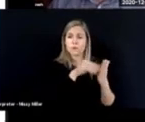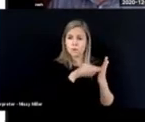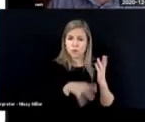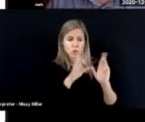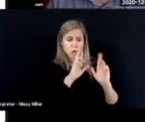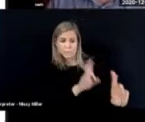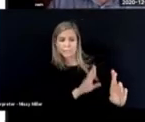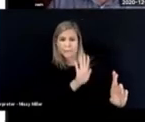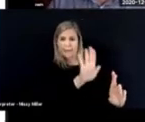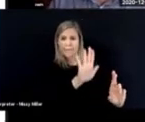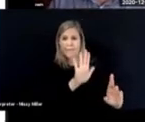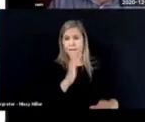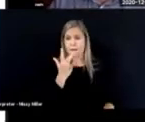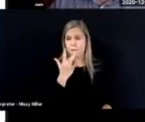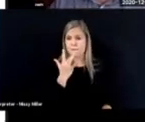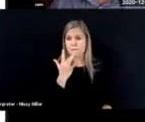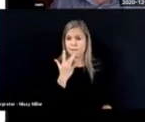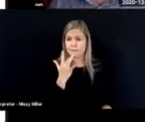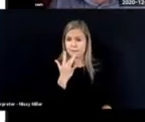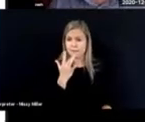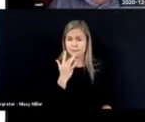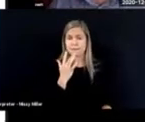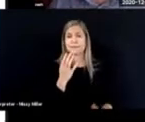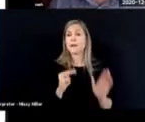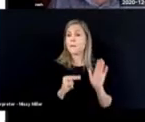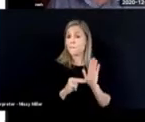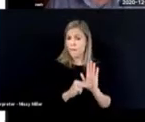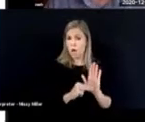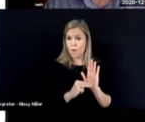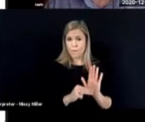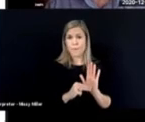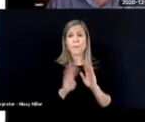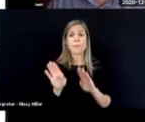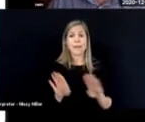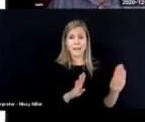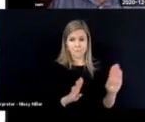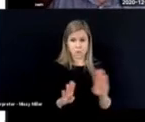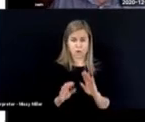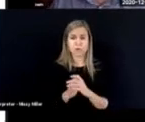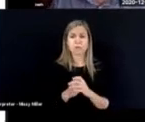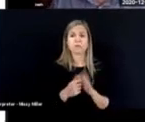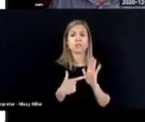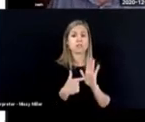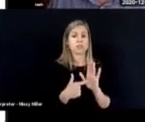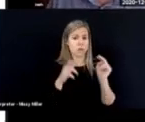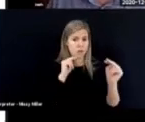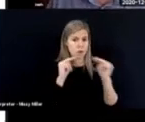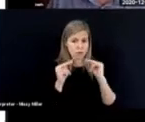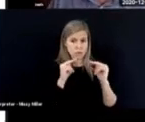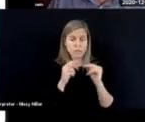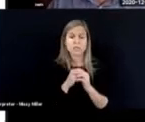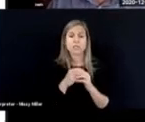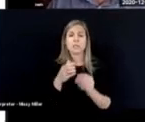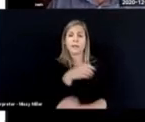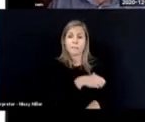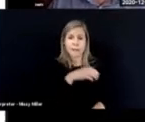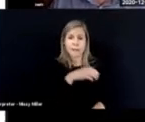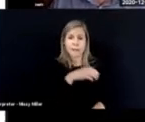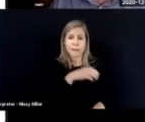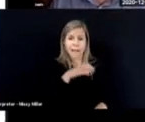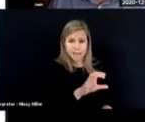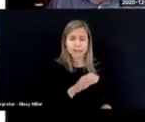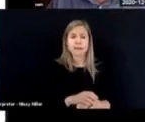lead. Respect and use the student's preferences. Model behaviors. Negotiation and